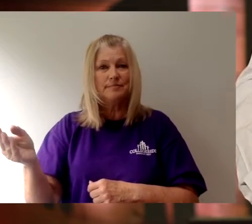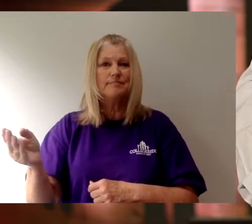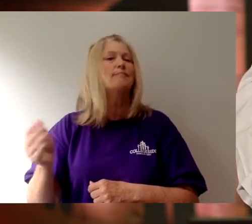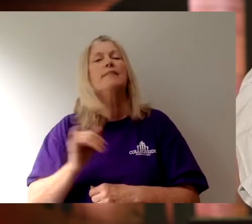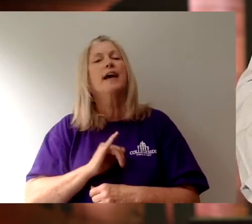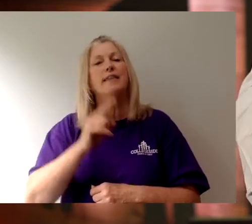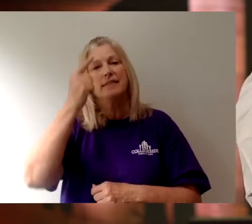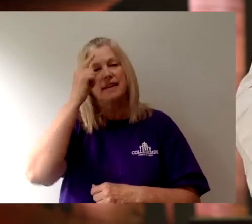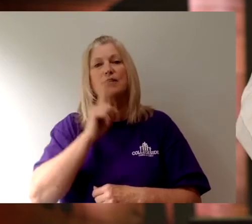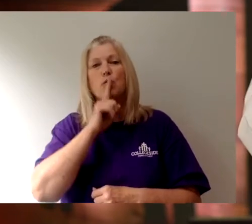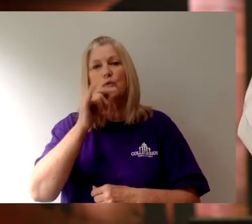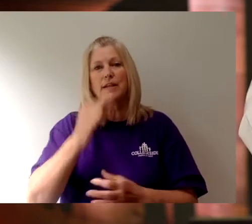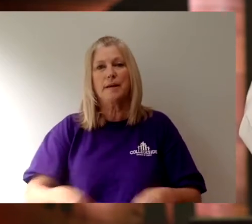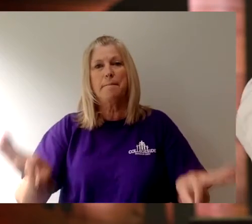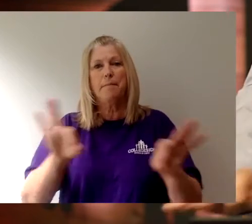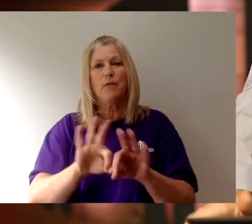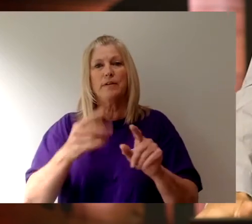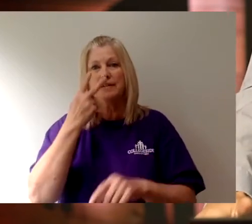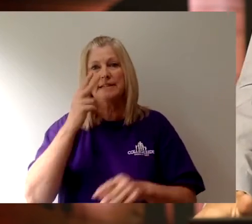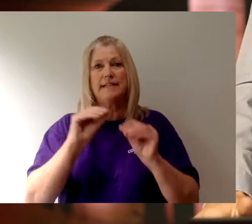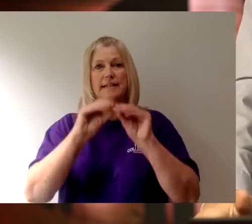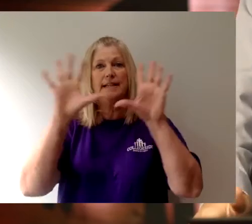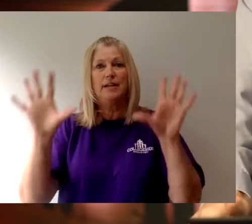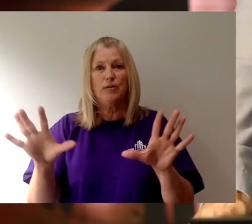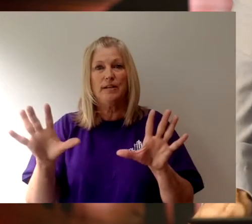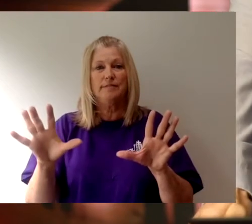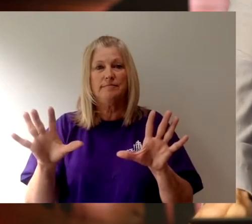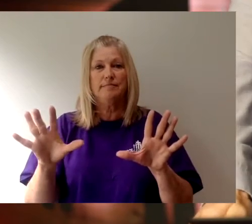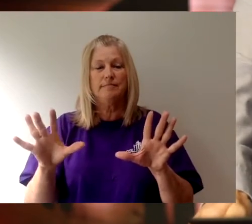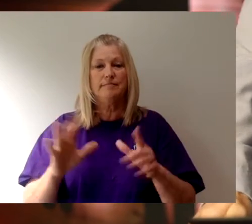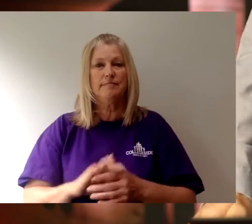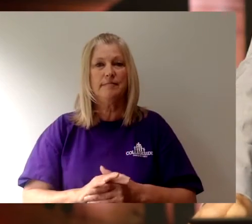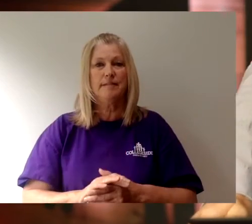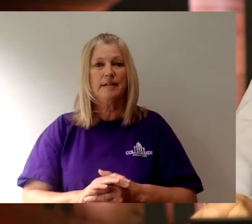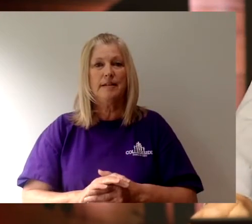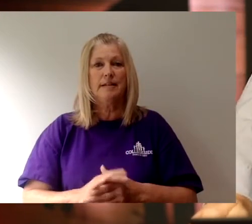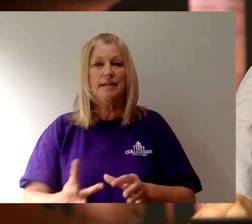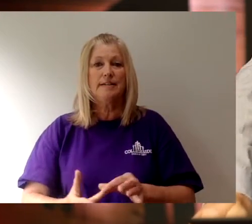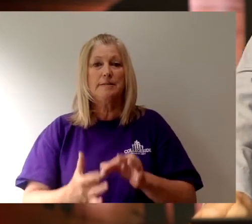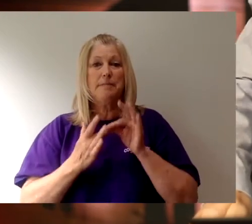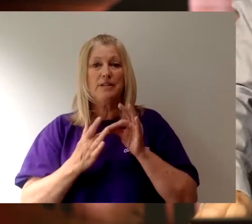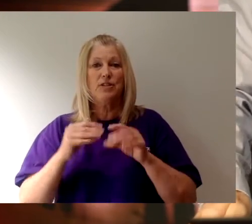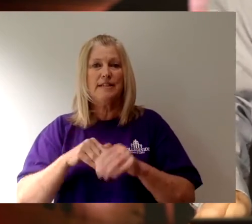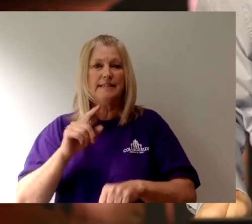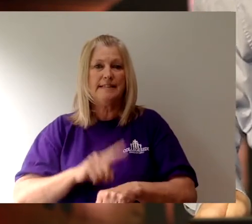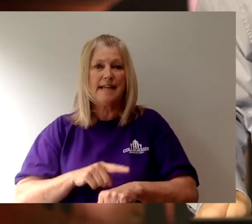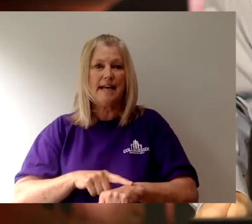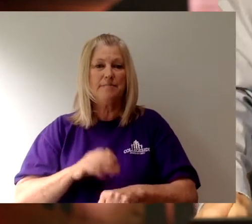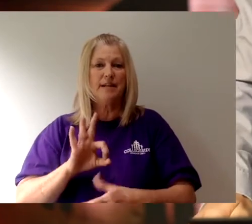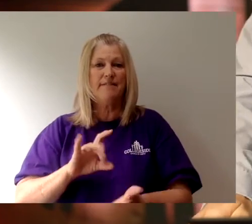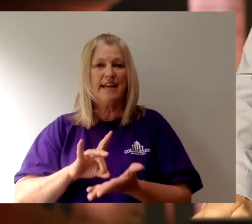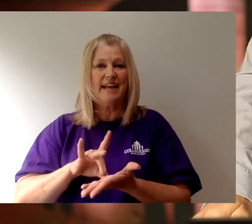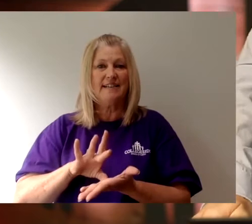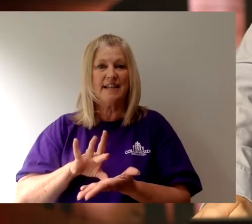I think it's really important for people to see clearly, particularly in times of